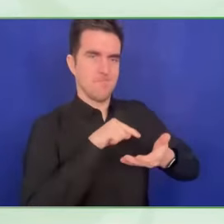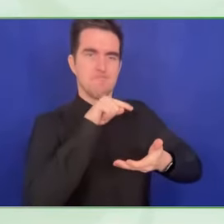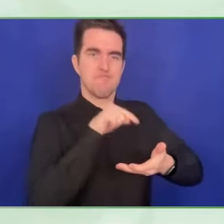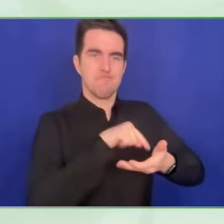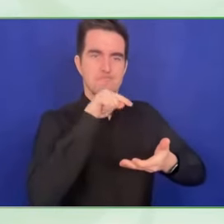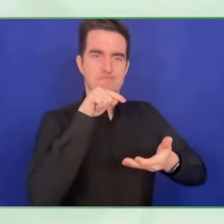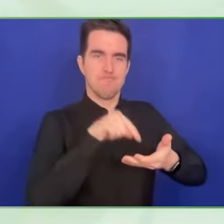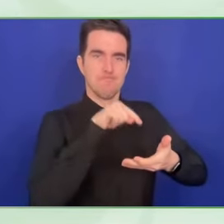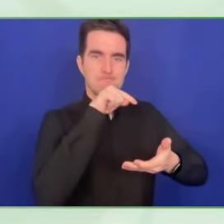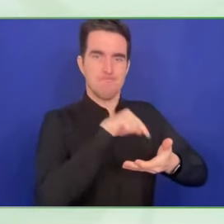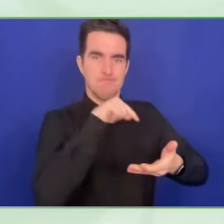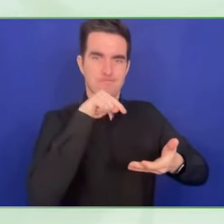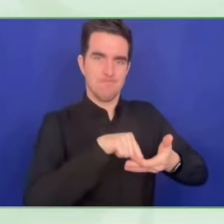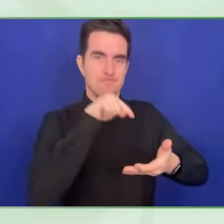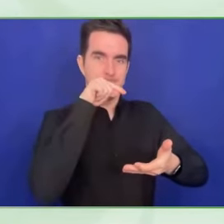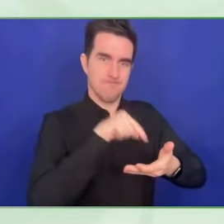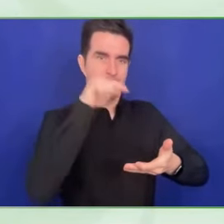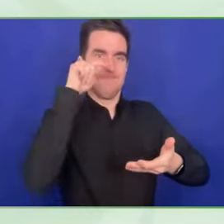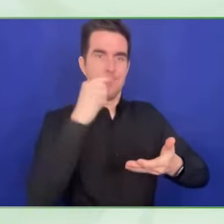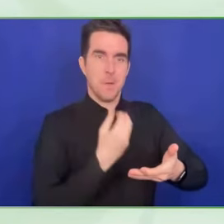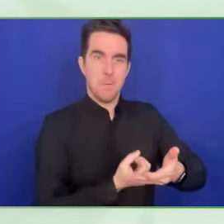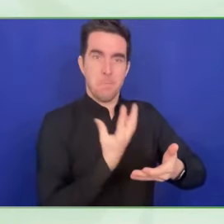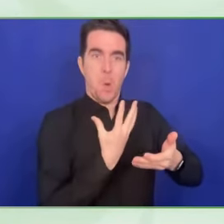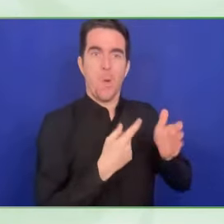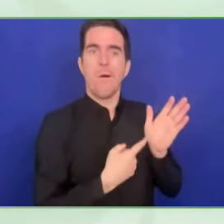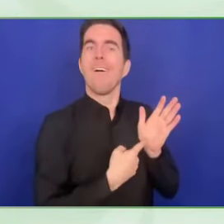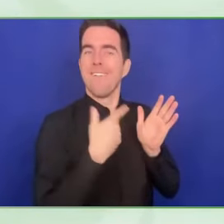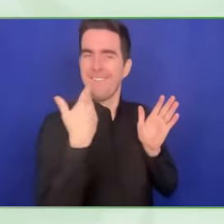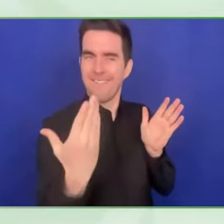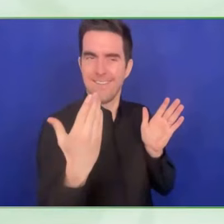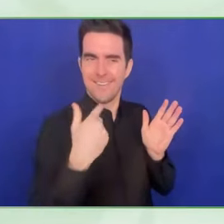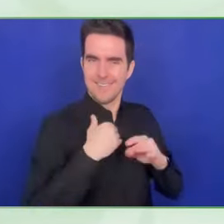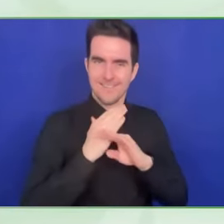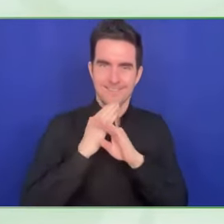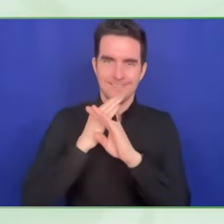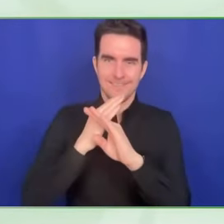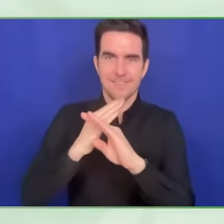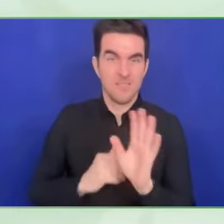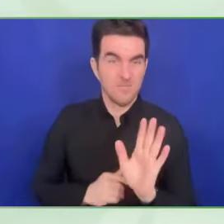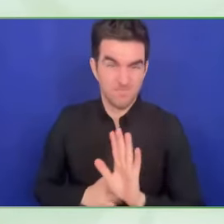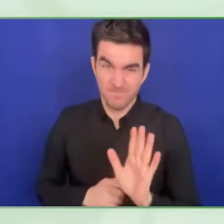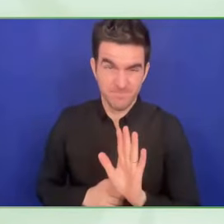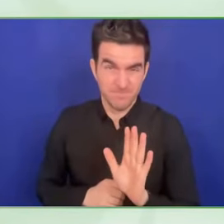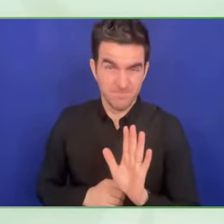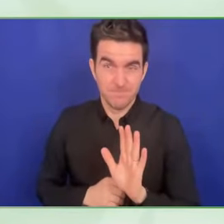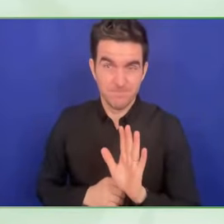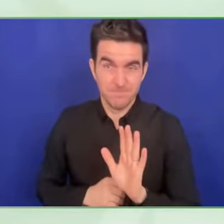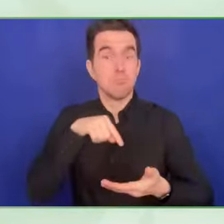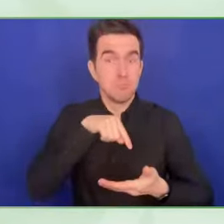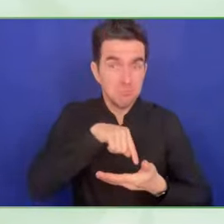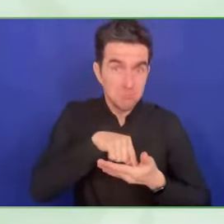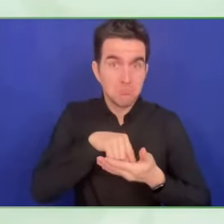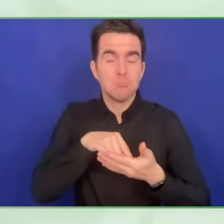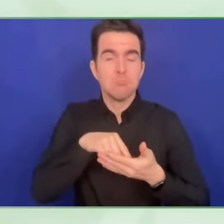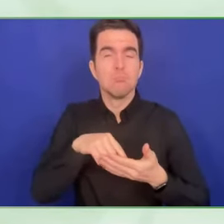your question. It is a solution inside your phone at the chip level. Hardware-based